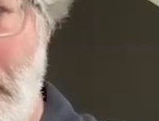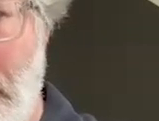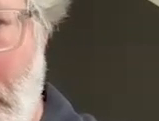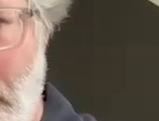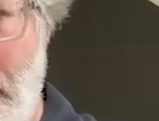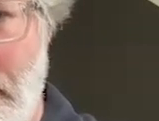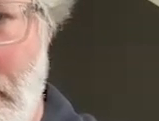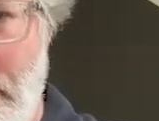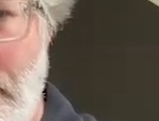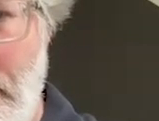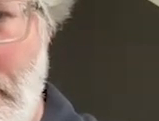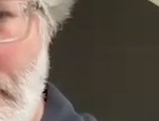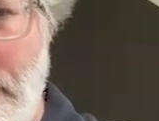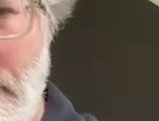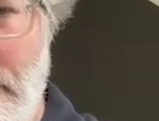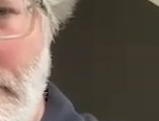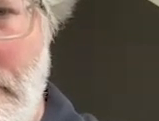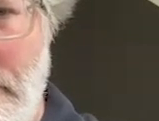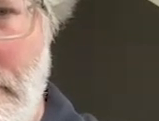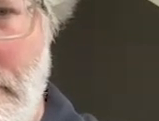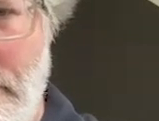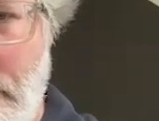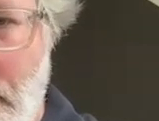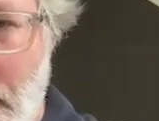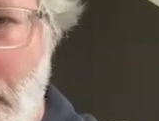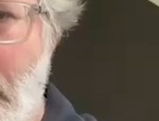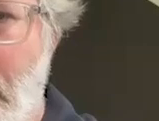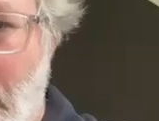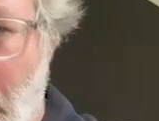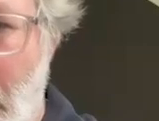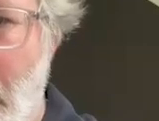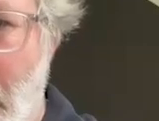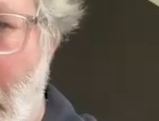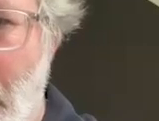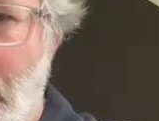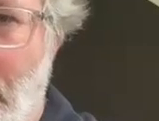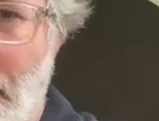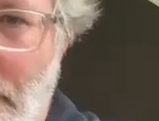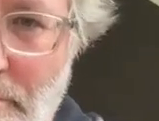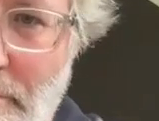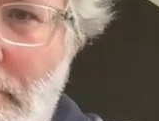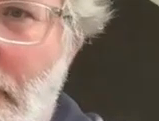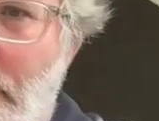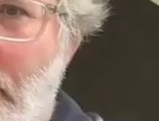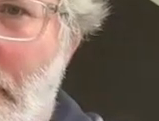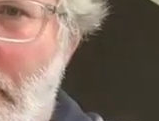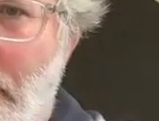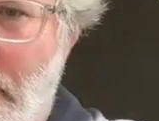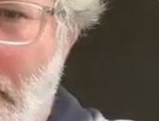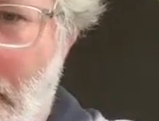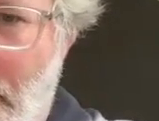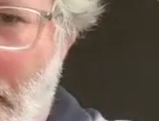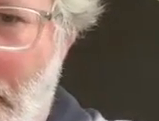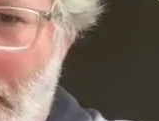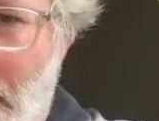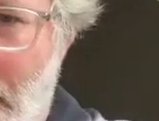this kind of thing right so it's like you can actually calculate if you take a flight how much you're contributing how much your carbon footprint is and stuff like that that stuff is